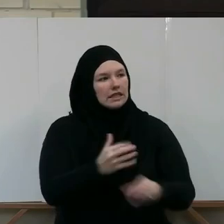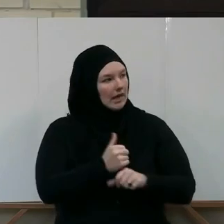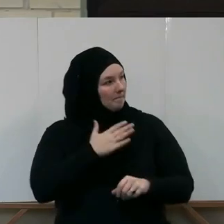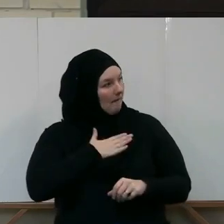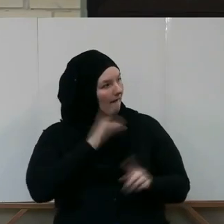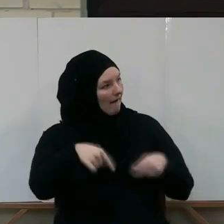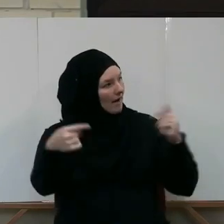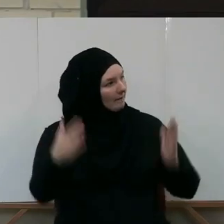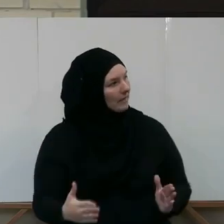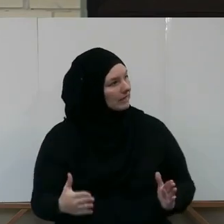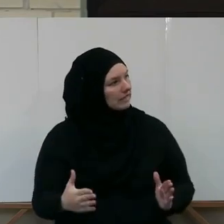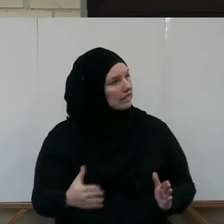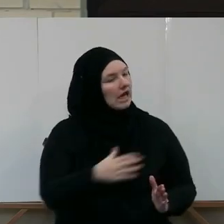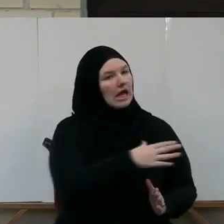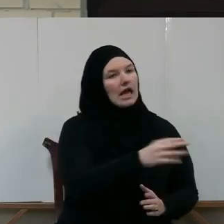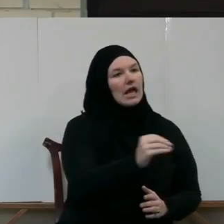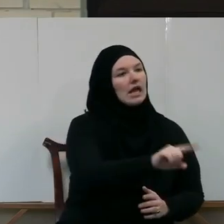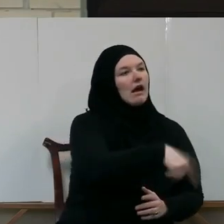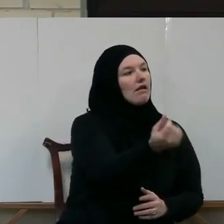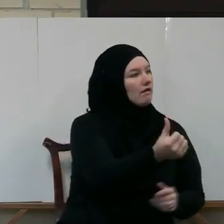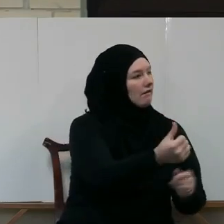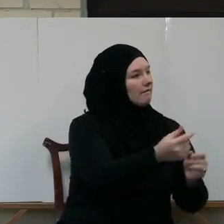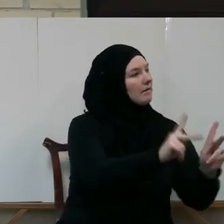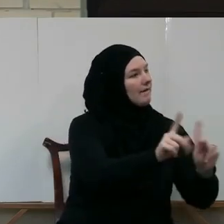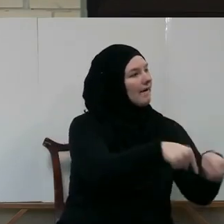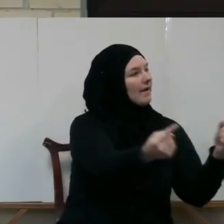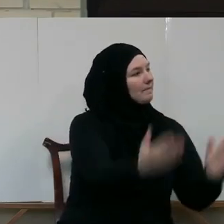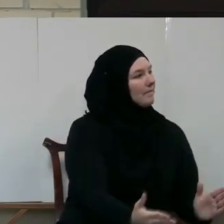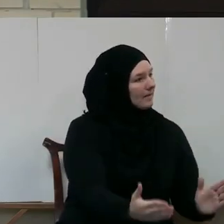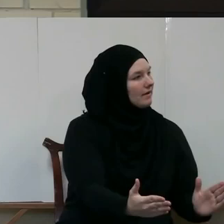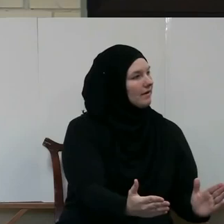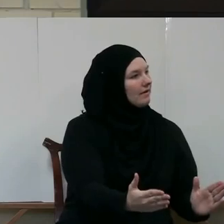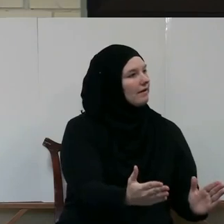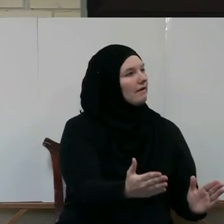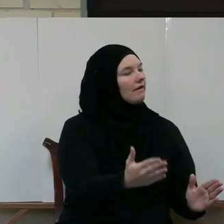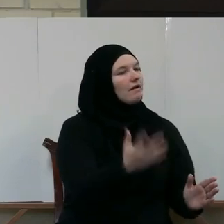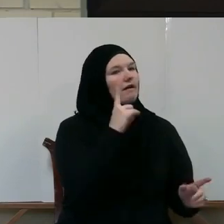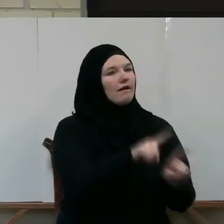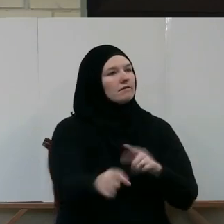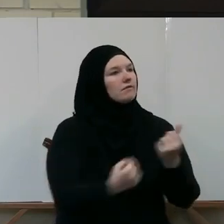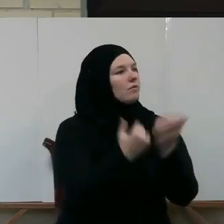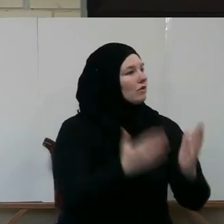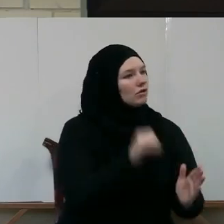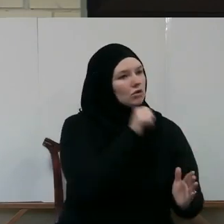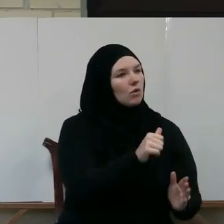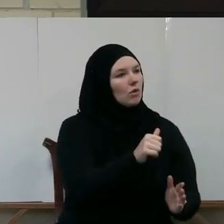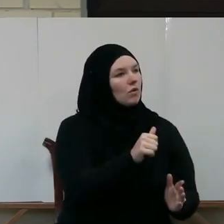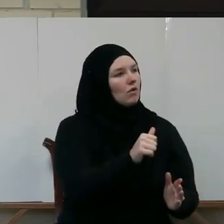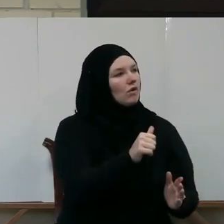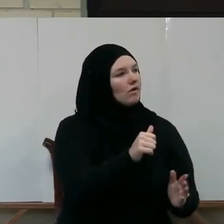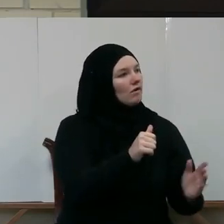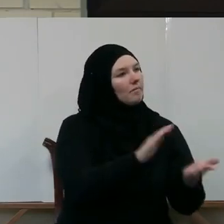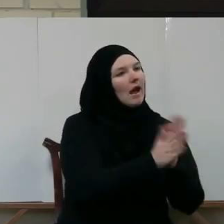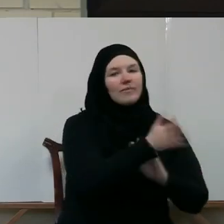as the closest supporters and allies. Don't take them for confidence.